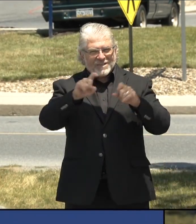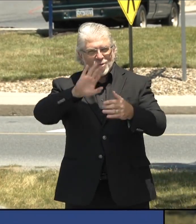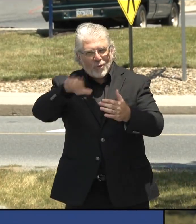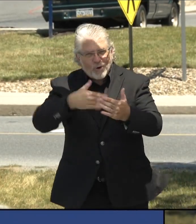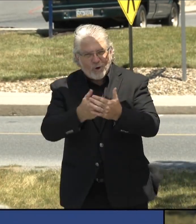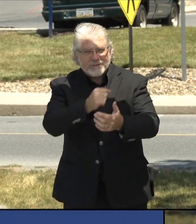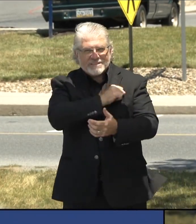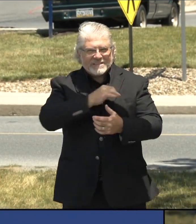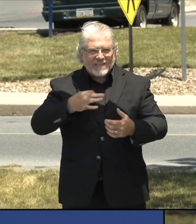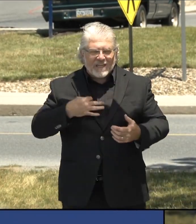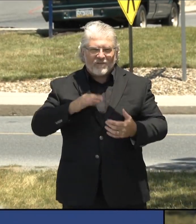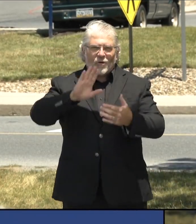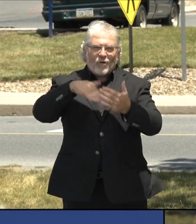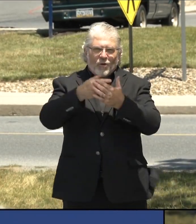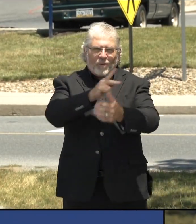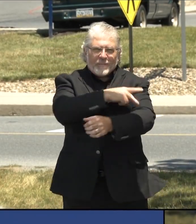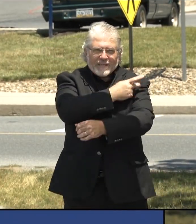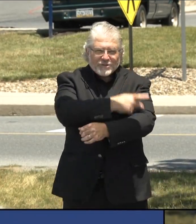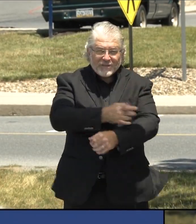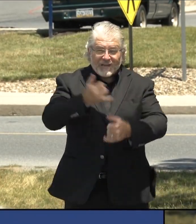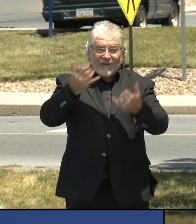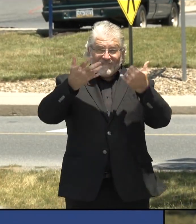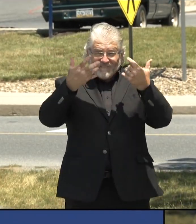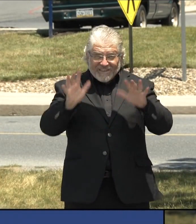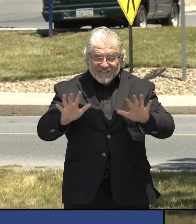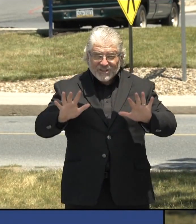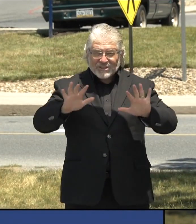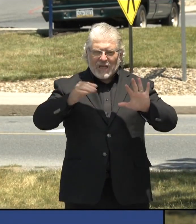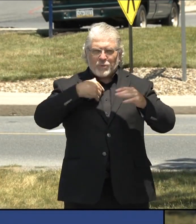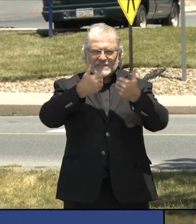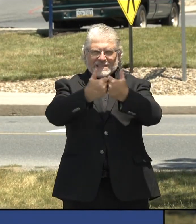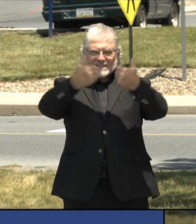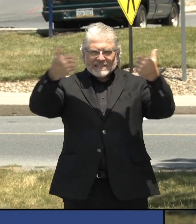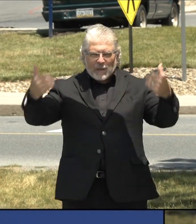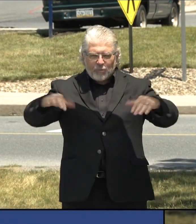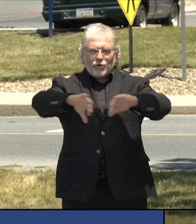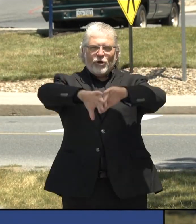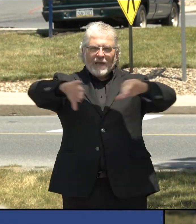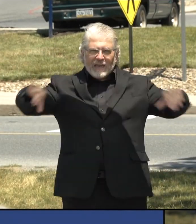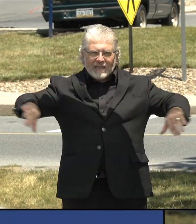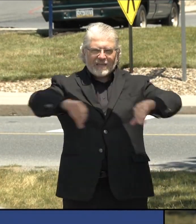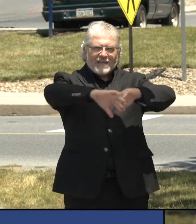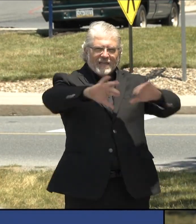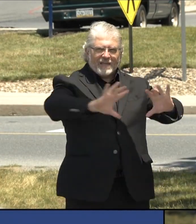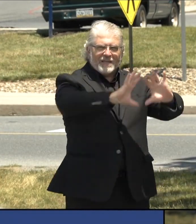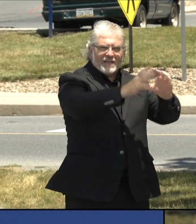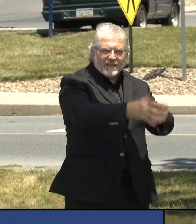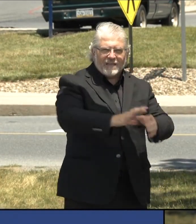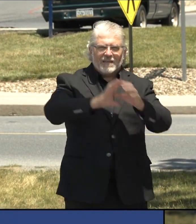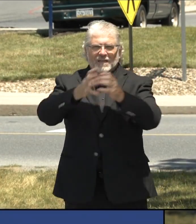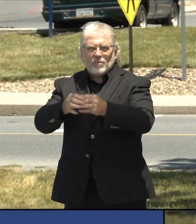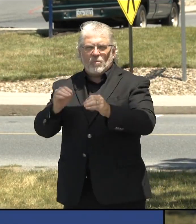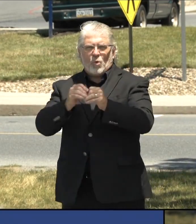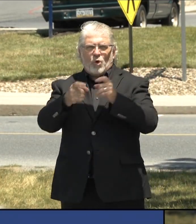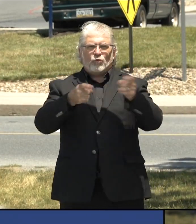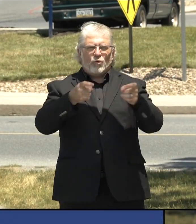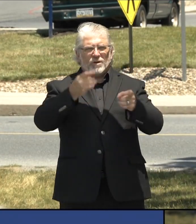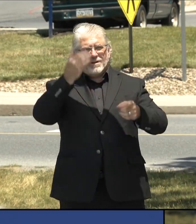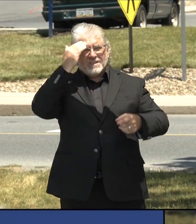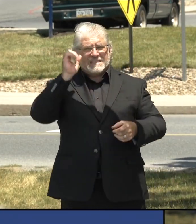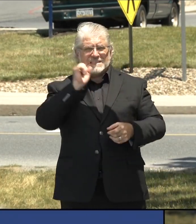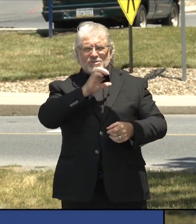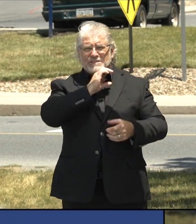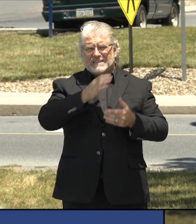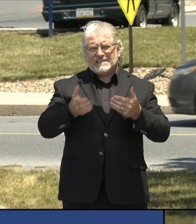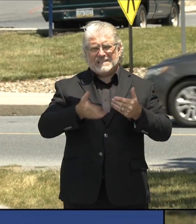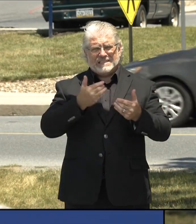cohorting people and doing infection control. Of course, those seniors are our most vulnerable patients and we're having much fewer patients and